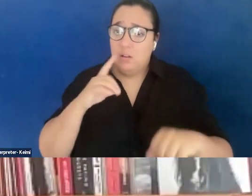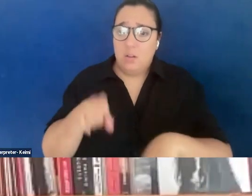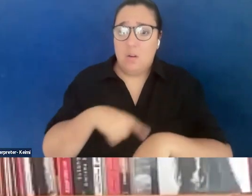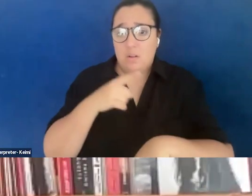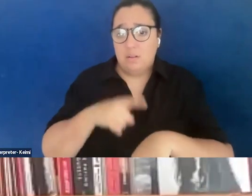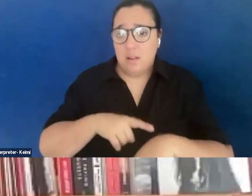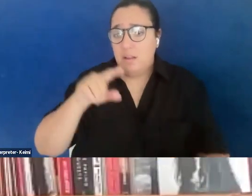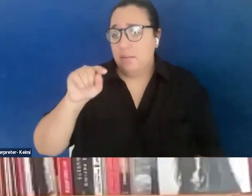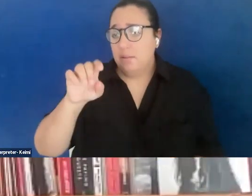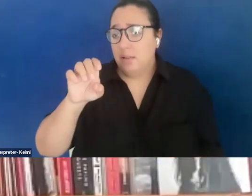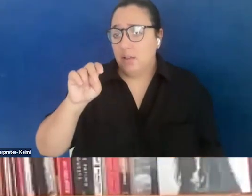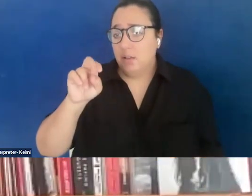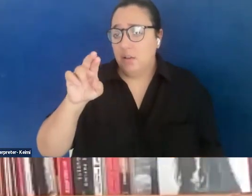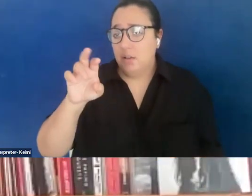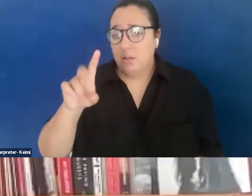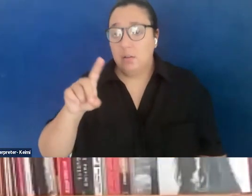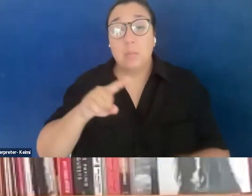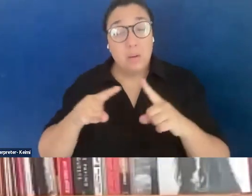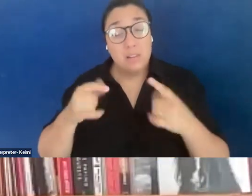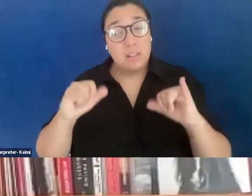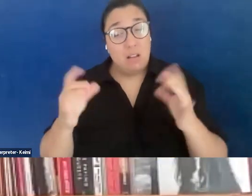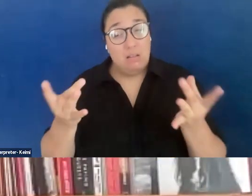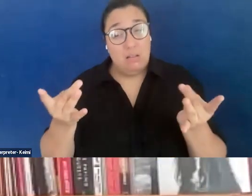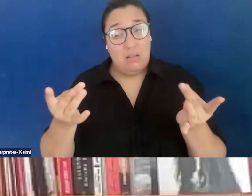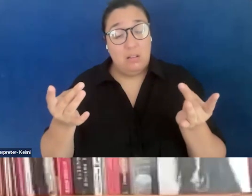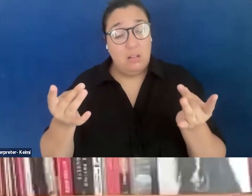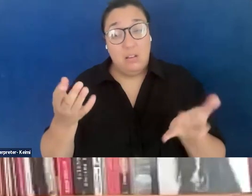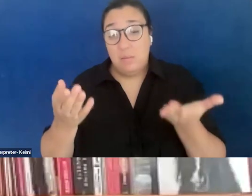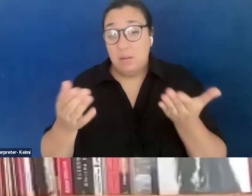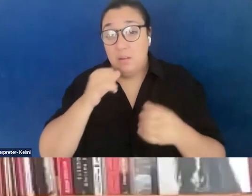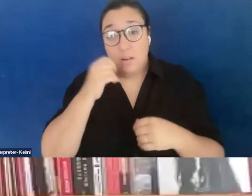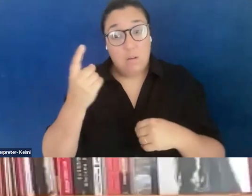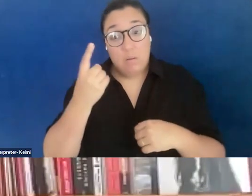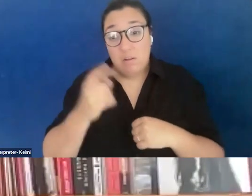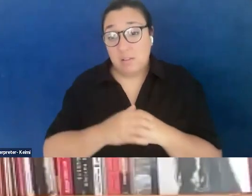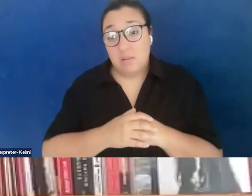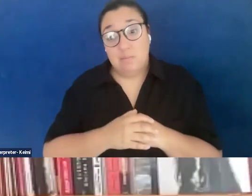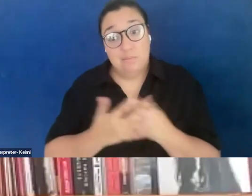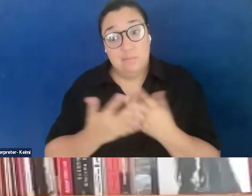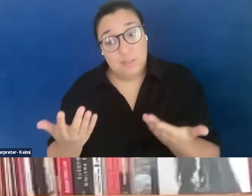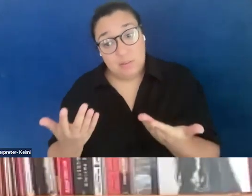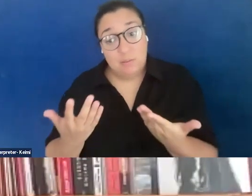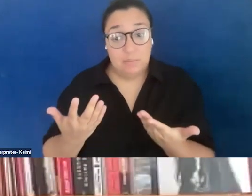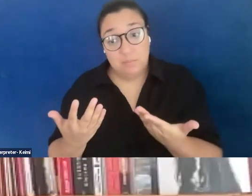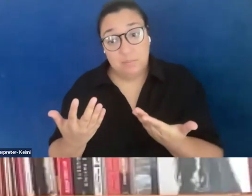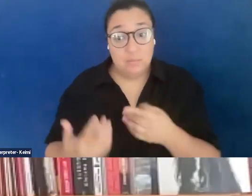tenuous, right? We don't always have it, right? We so, you know, I'm sure that you've been